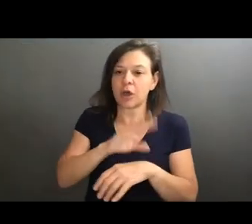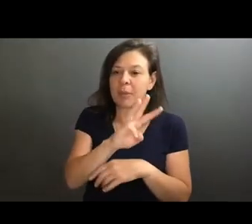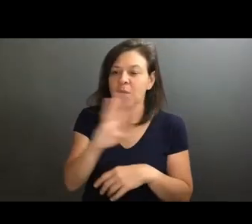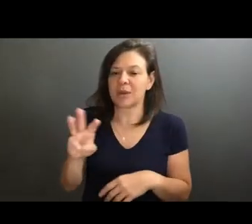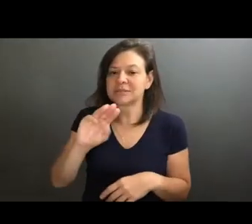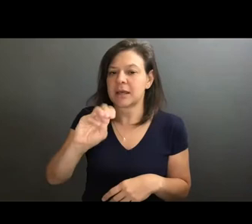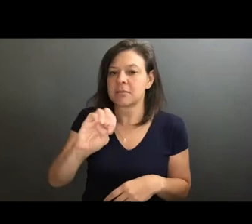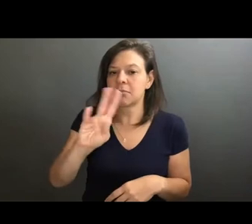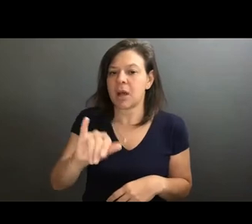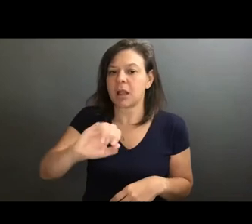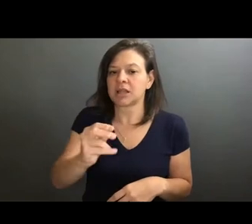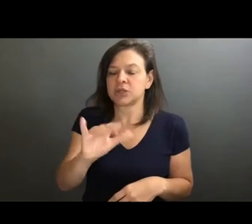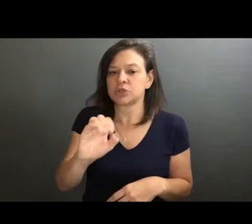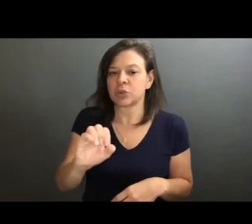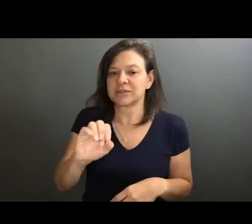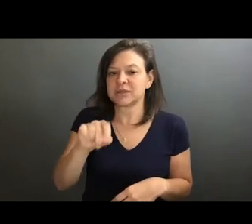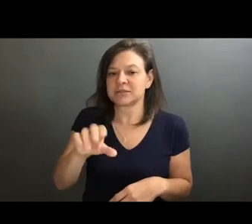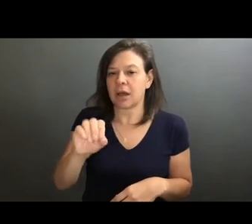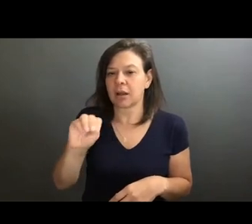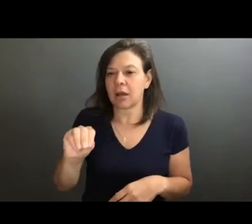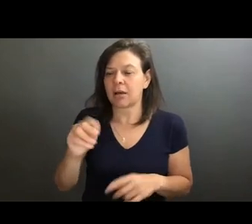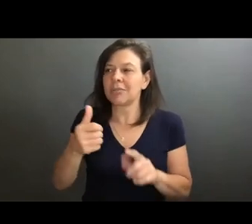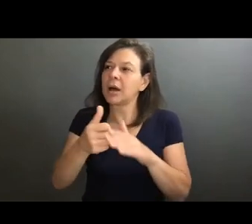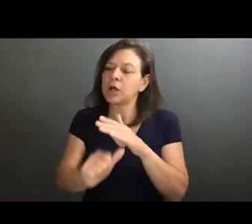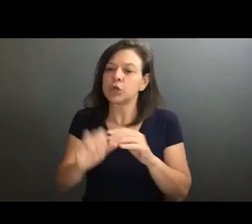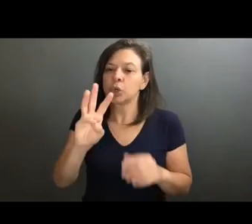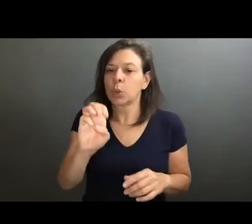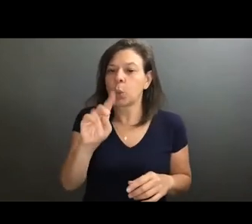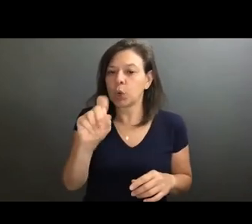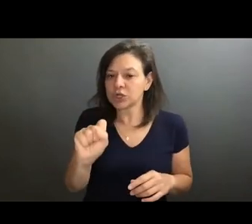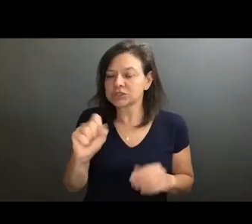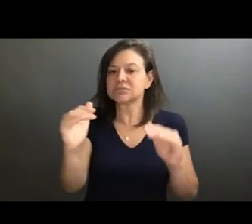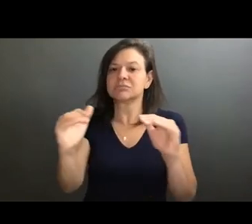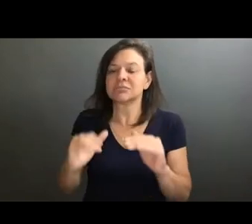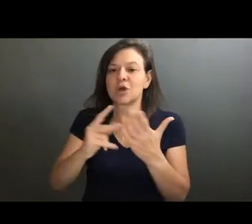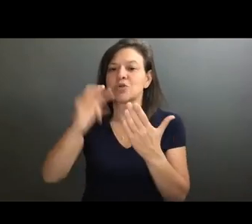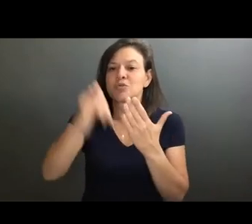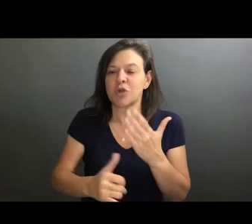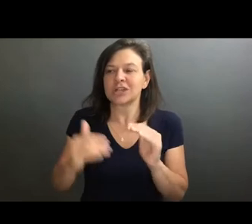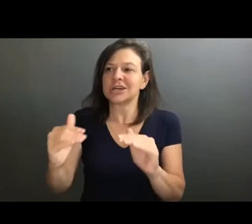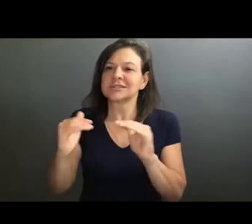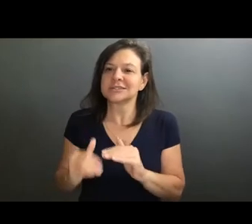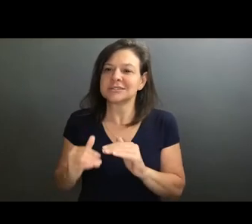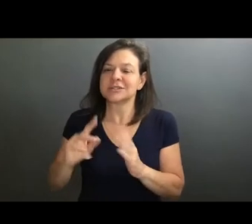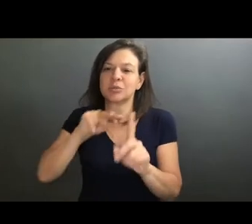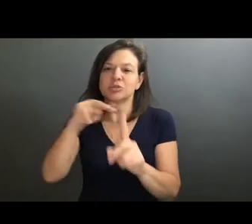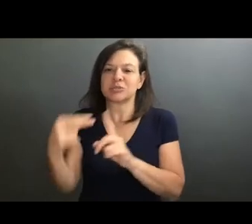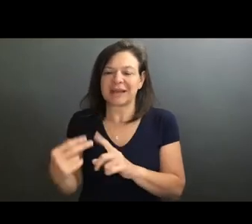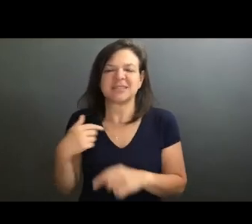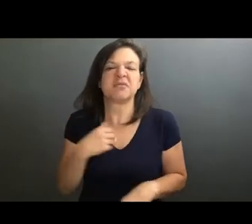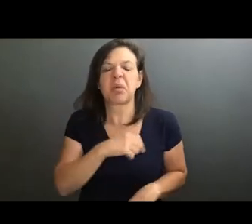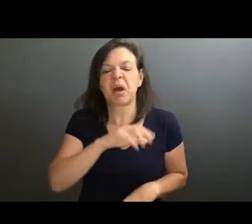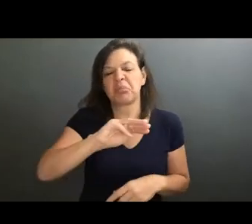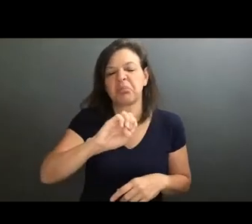mollyjoyce.com and then there's a, I think it's under works and then projects and then perspective or, but I think it's mollyjoyce.com slash